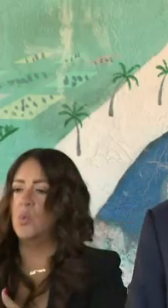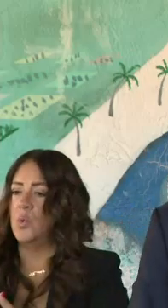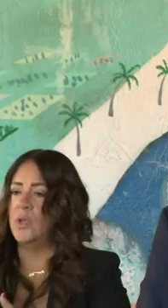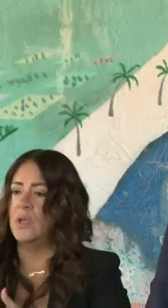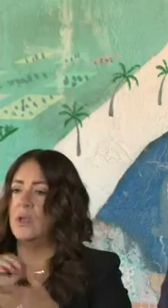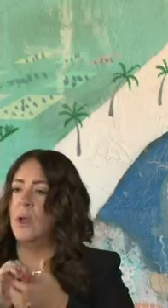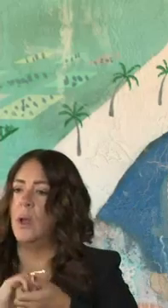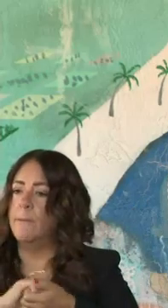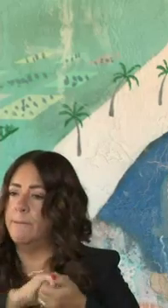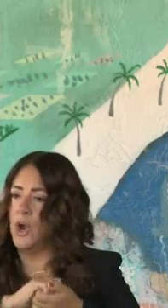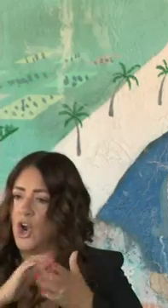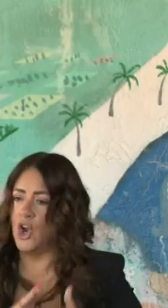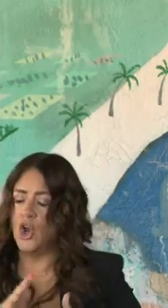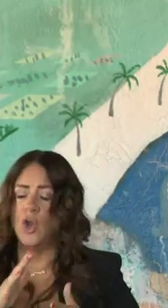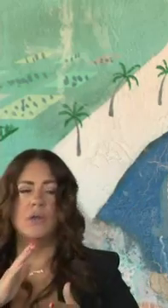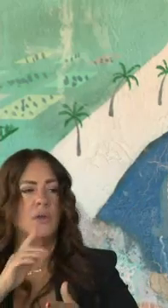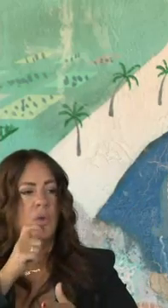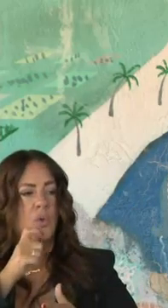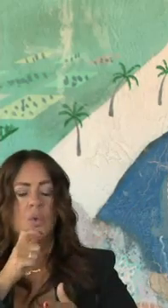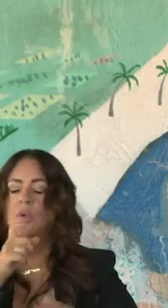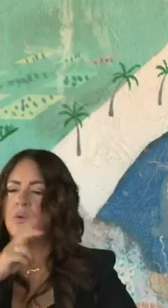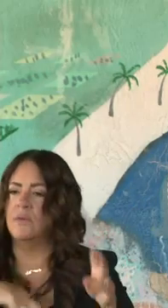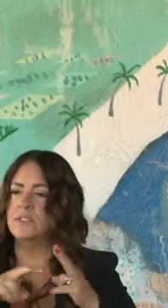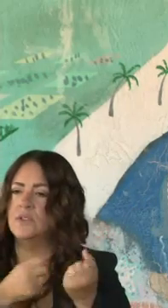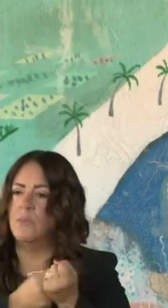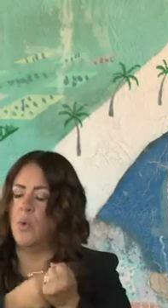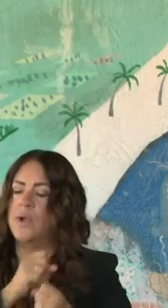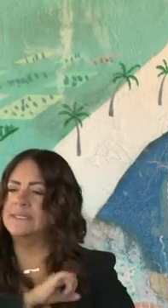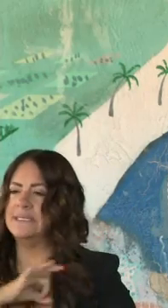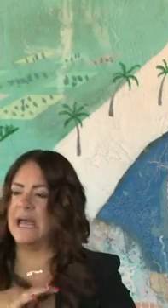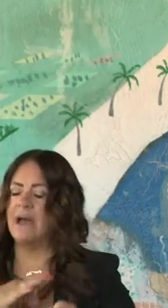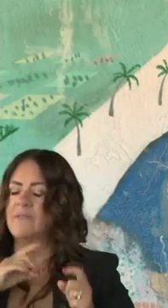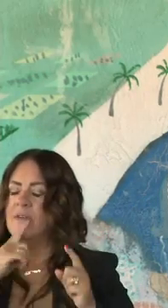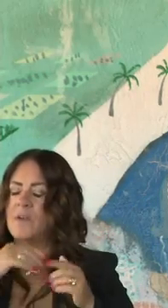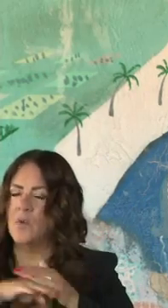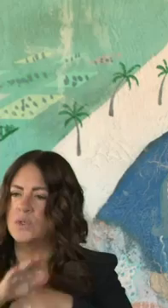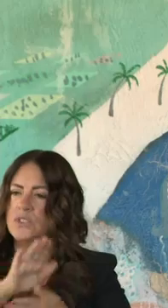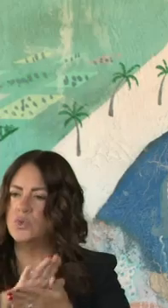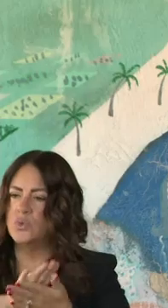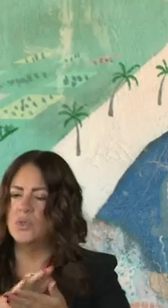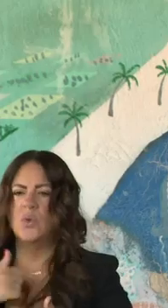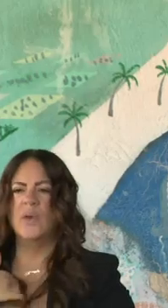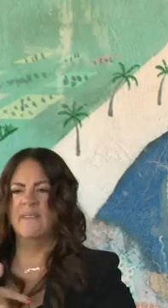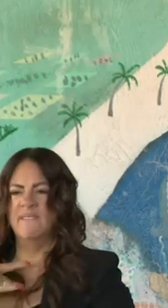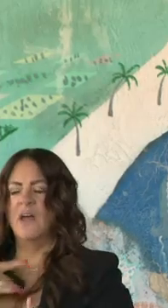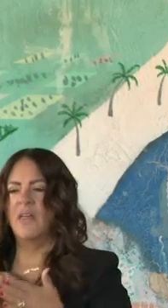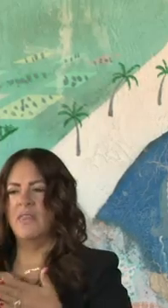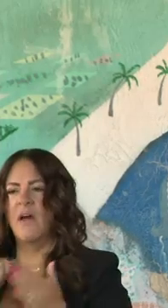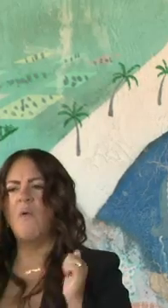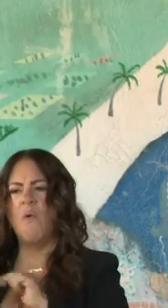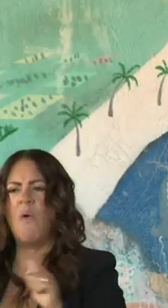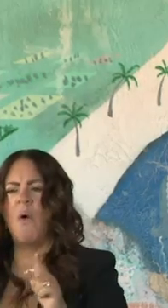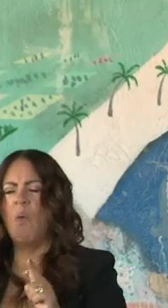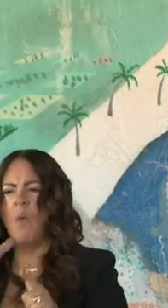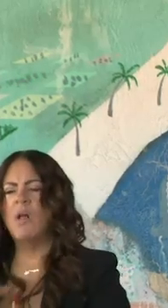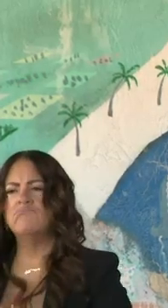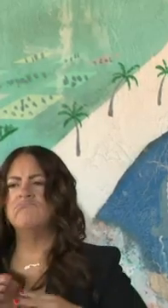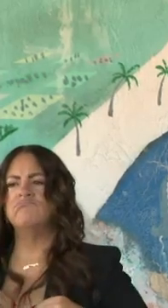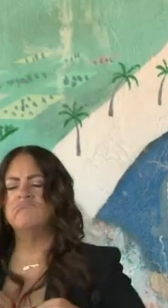efforts, the county and the city superintendents, to the mayor, we believe this will be well received, not everybody